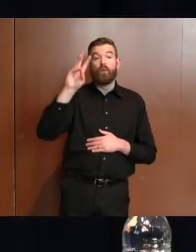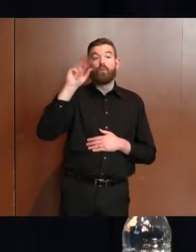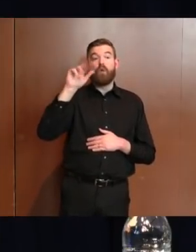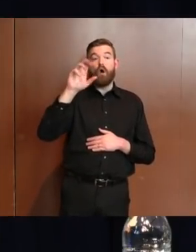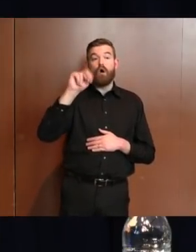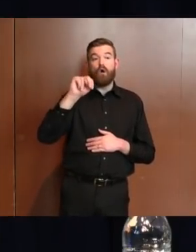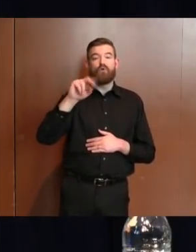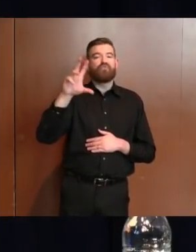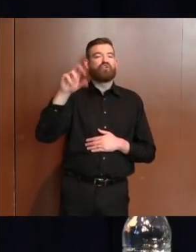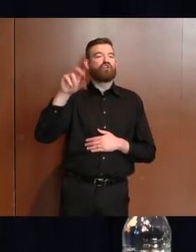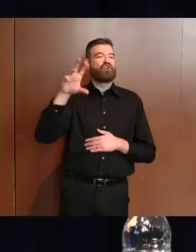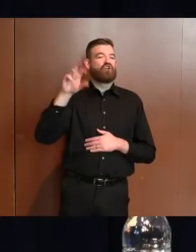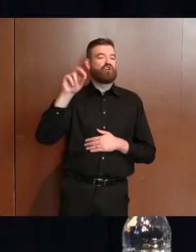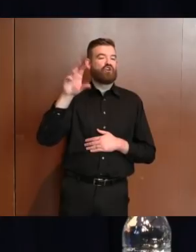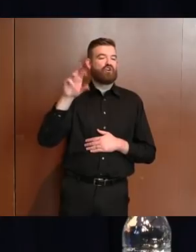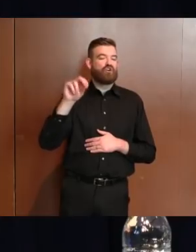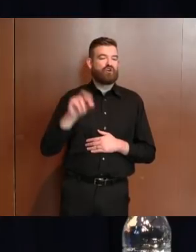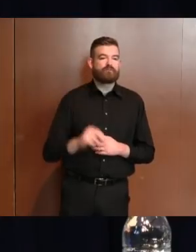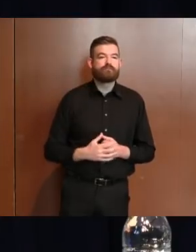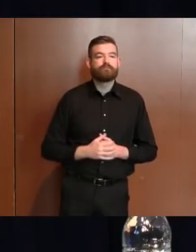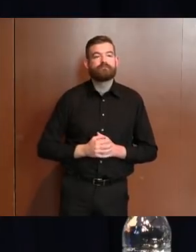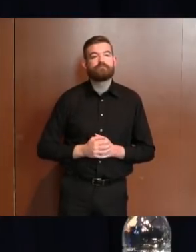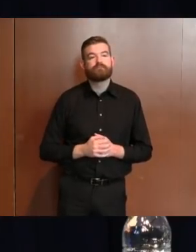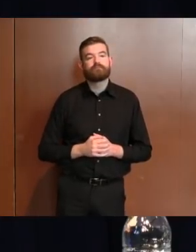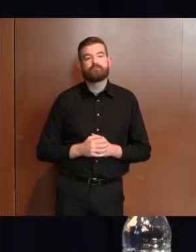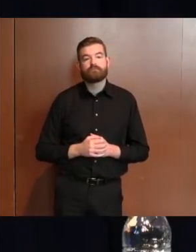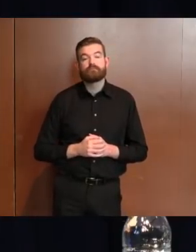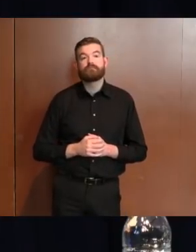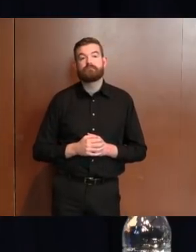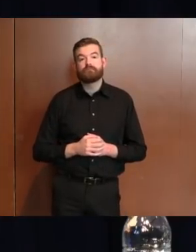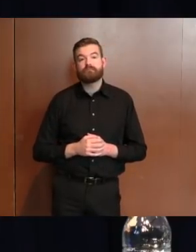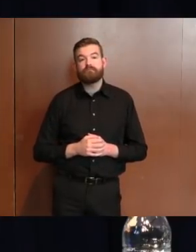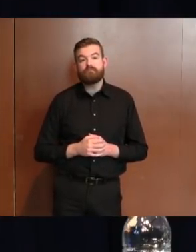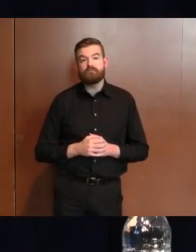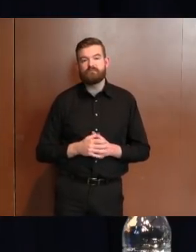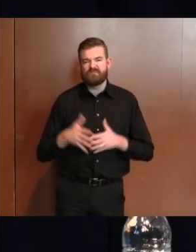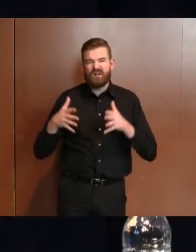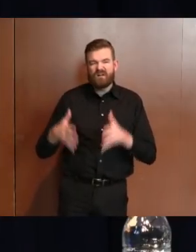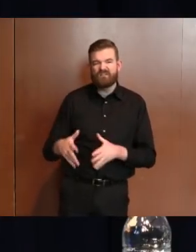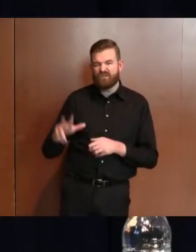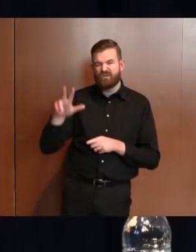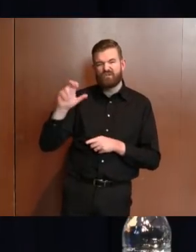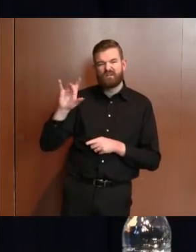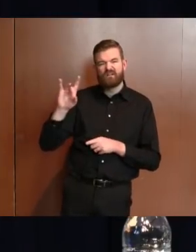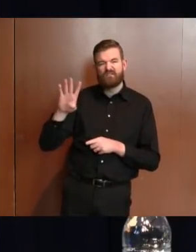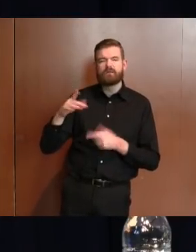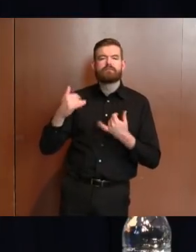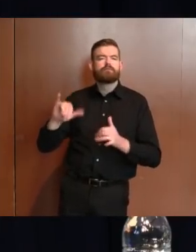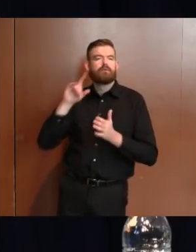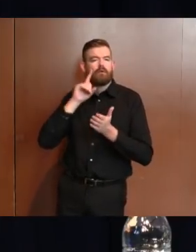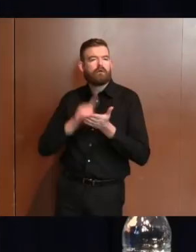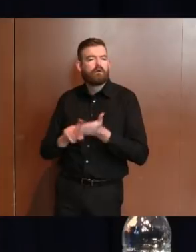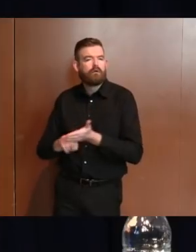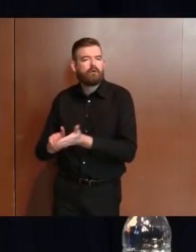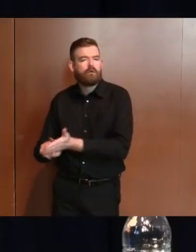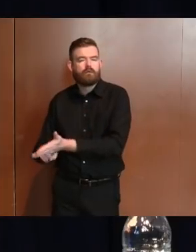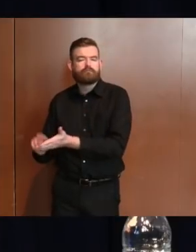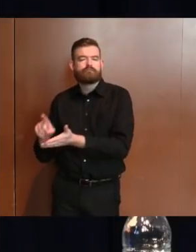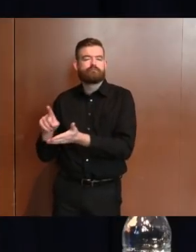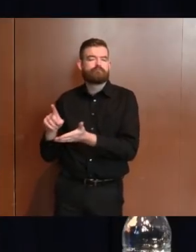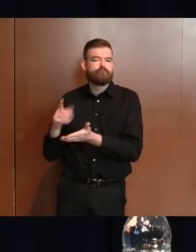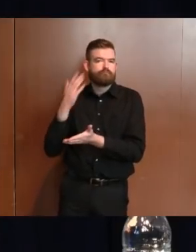30. And we are still gathering more details on 348 of these new cases. At this point,